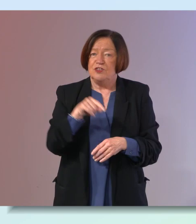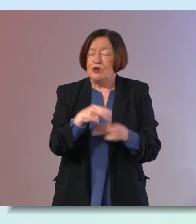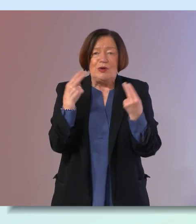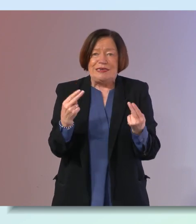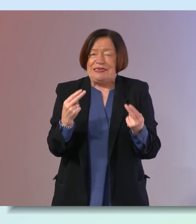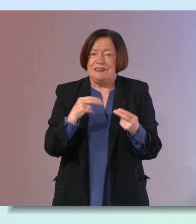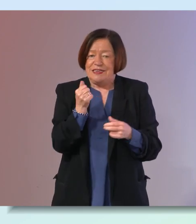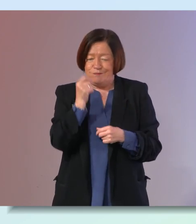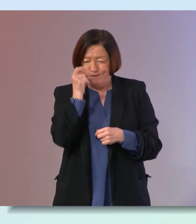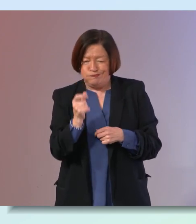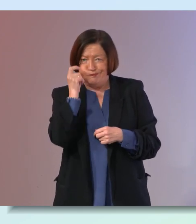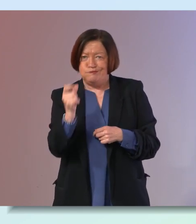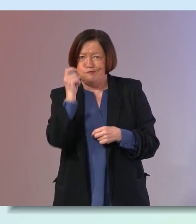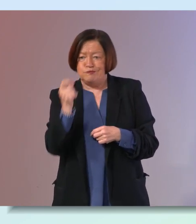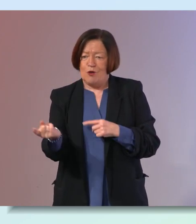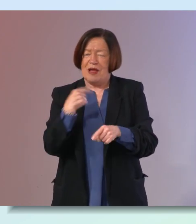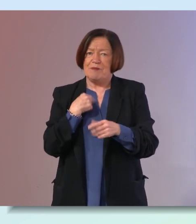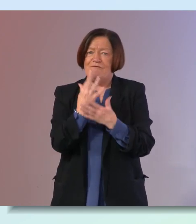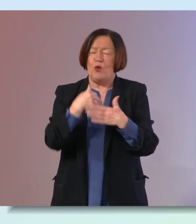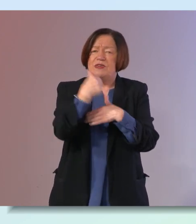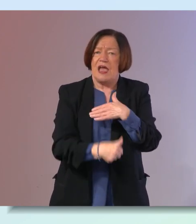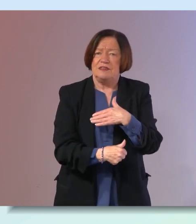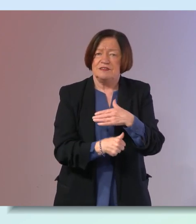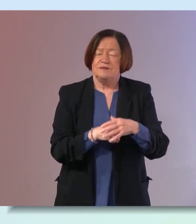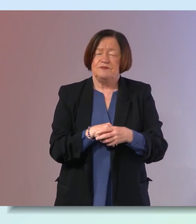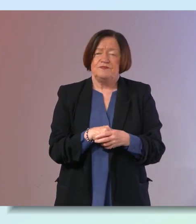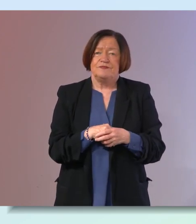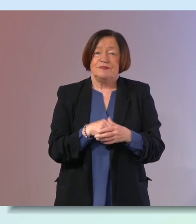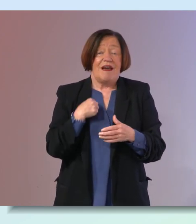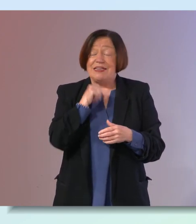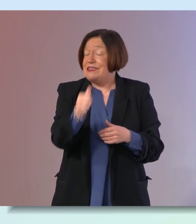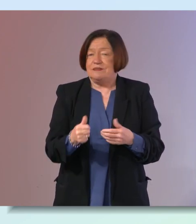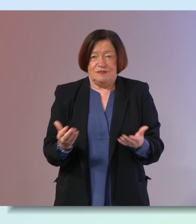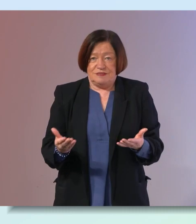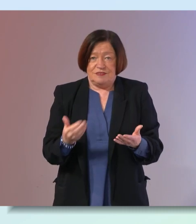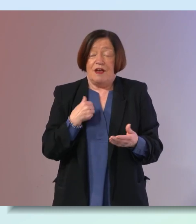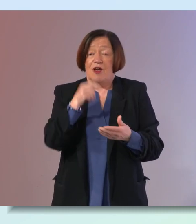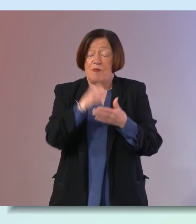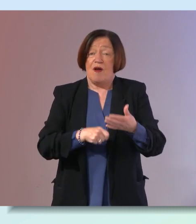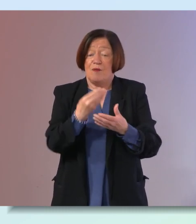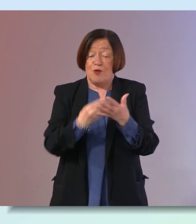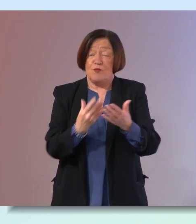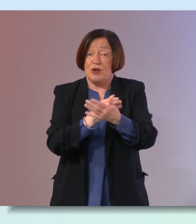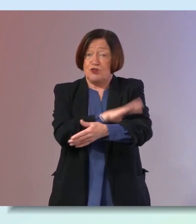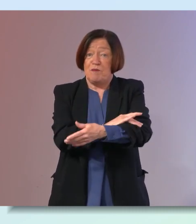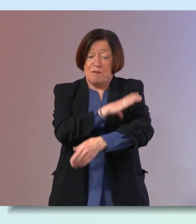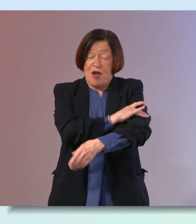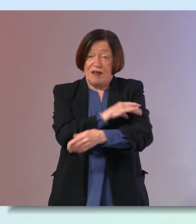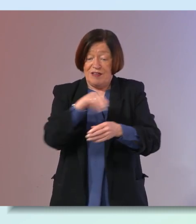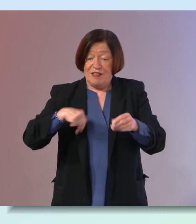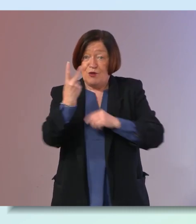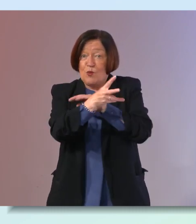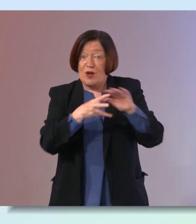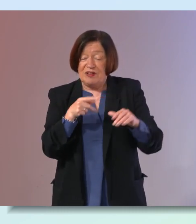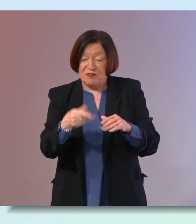really need to kind of keep an eye on this come back to me in a few days but i didn't do that i bought a blood pressure monitor by the following weekend which was